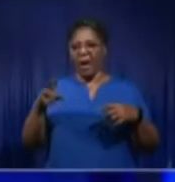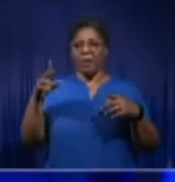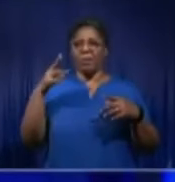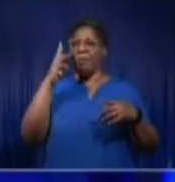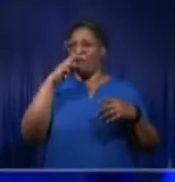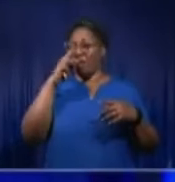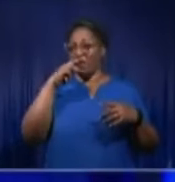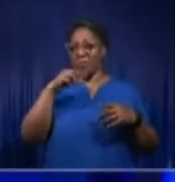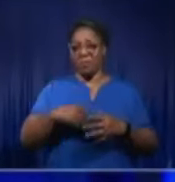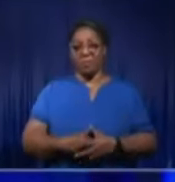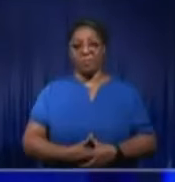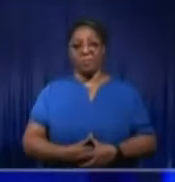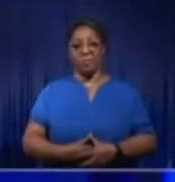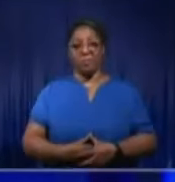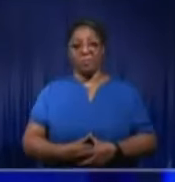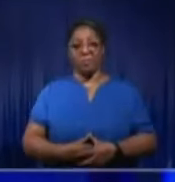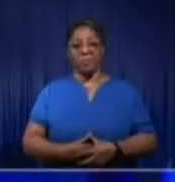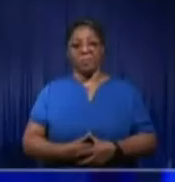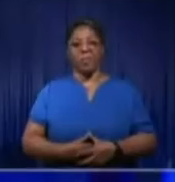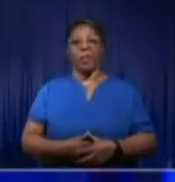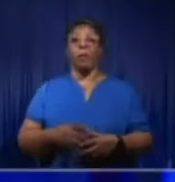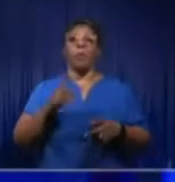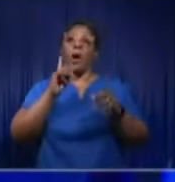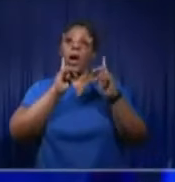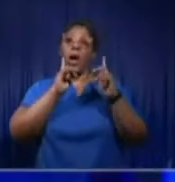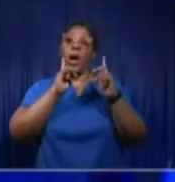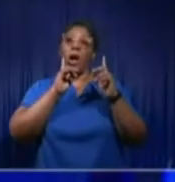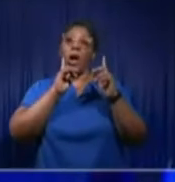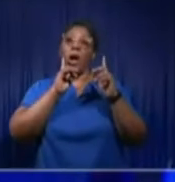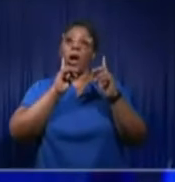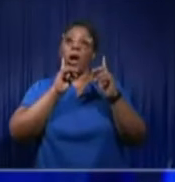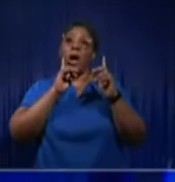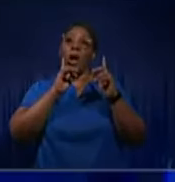In answering the question, though, Hanover